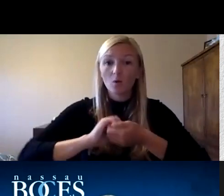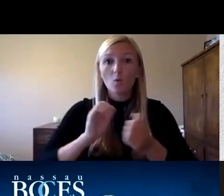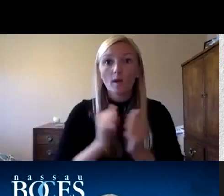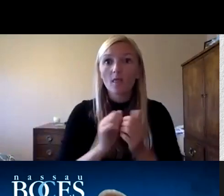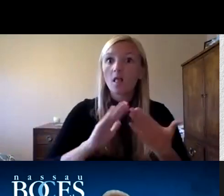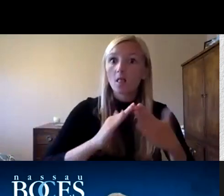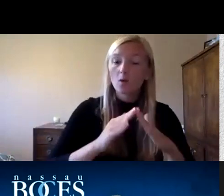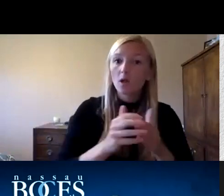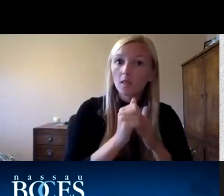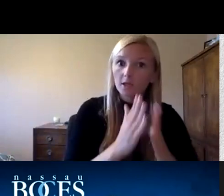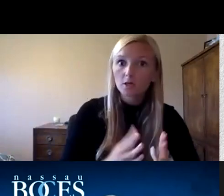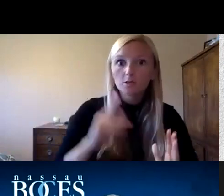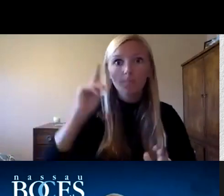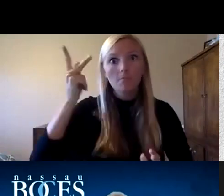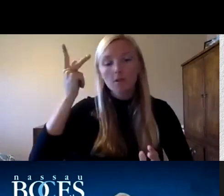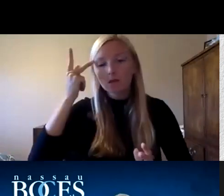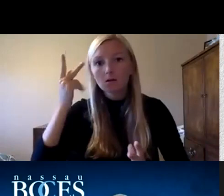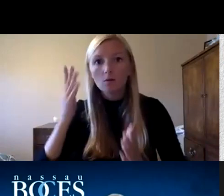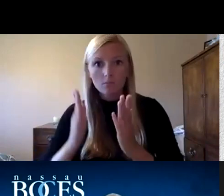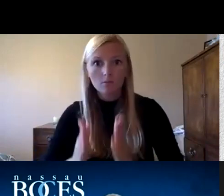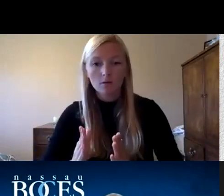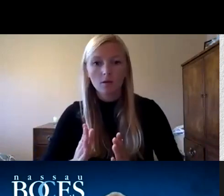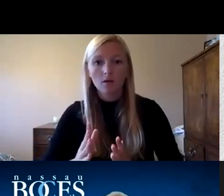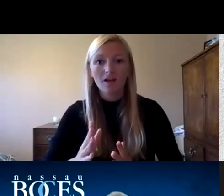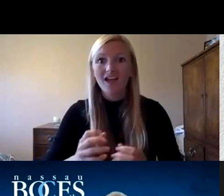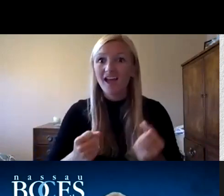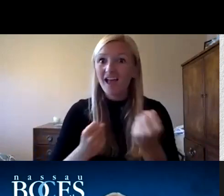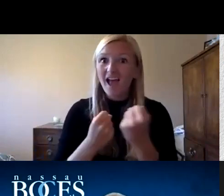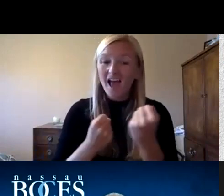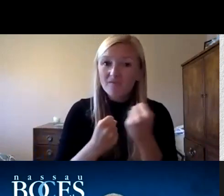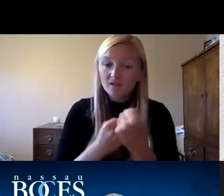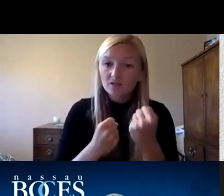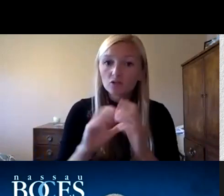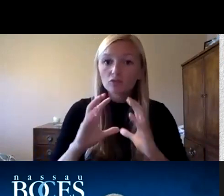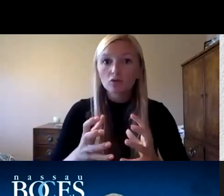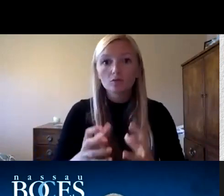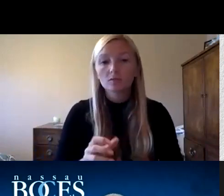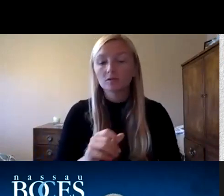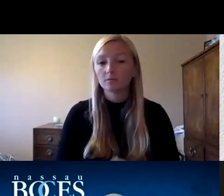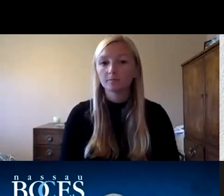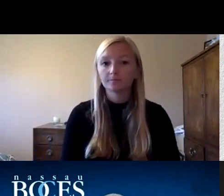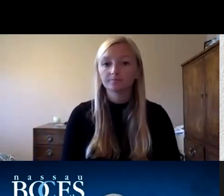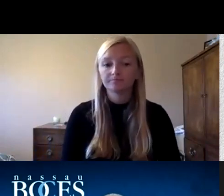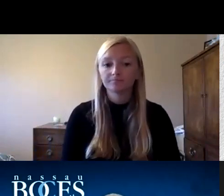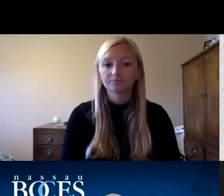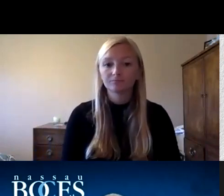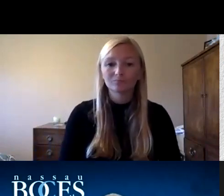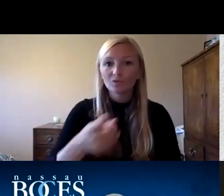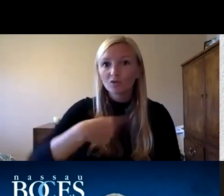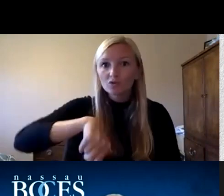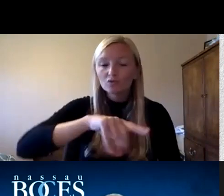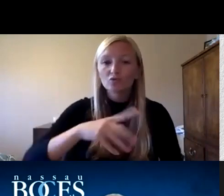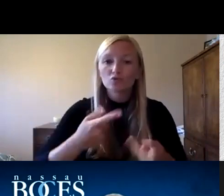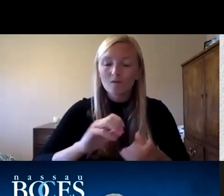leaders politicians um you know advocacy advocacy groups non-profits um and trying to work with them